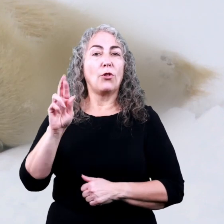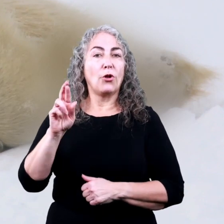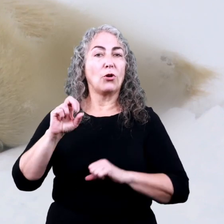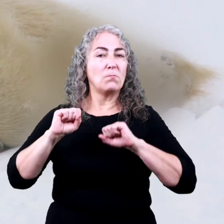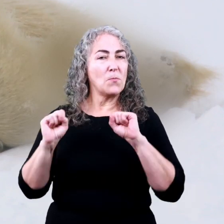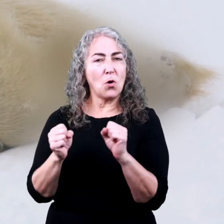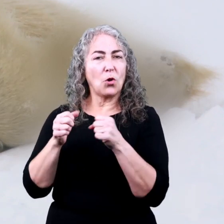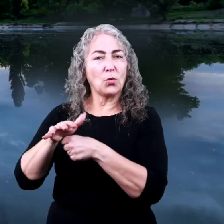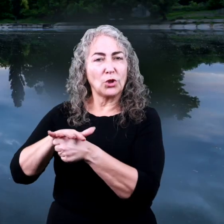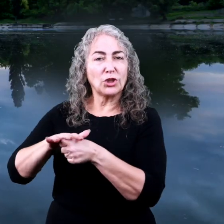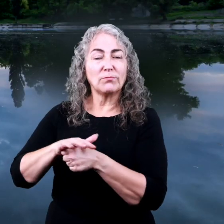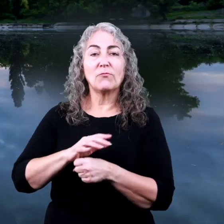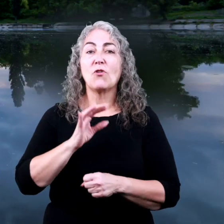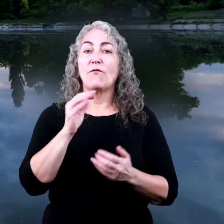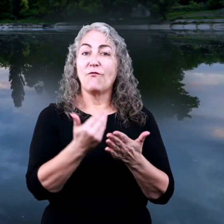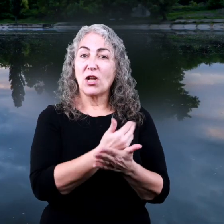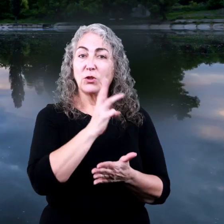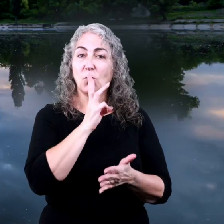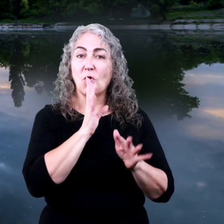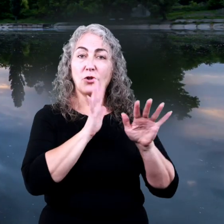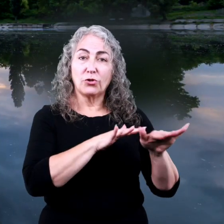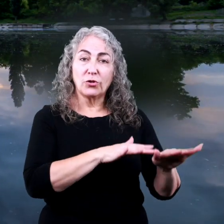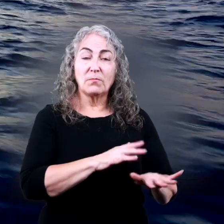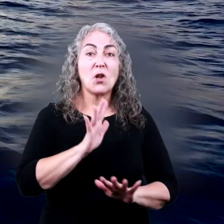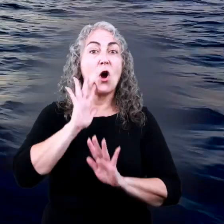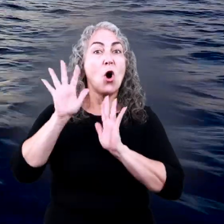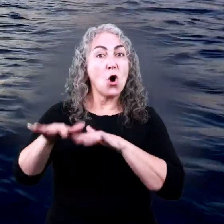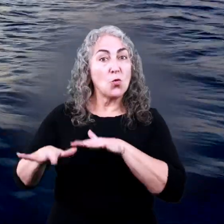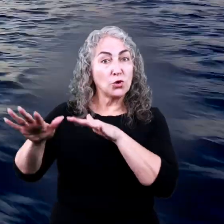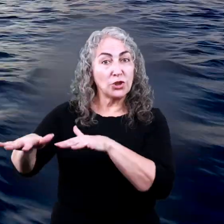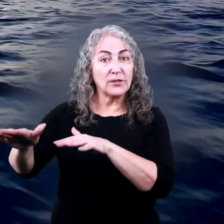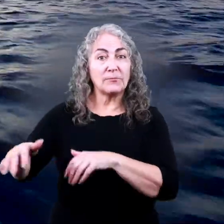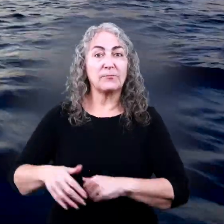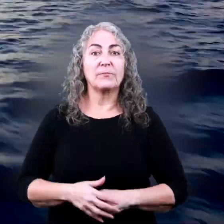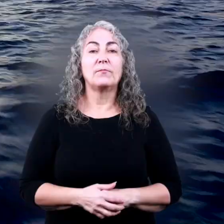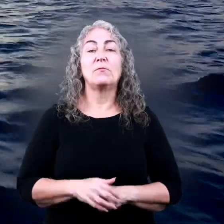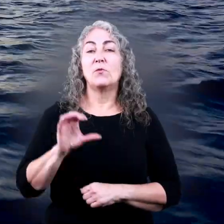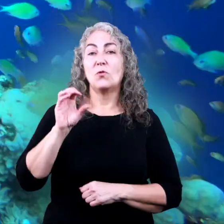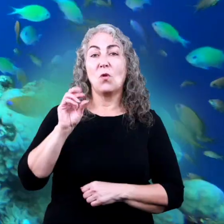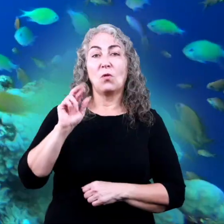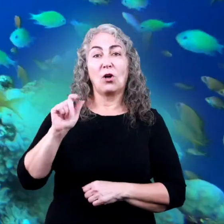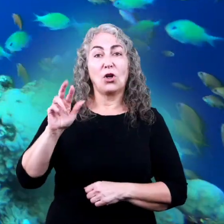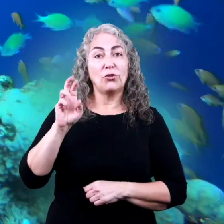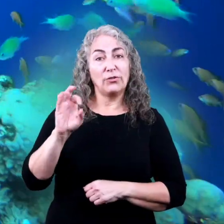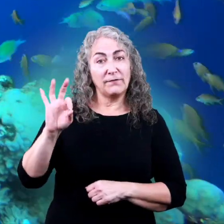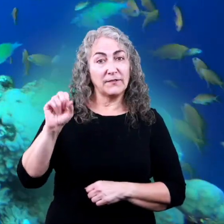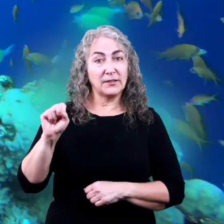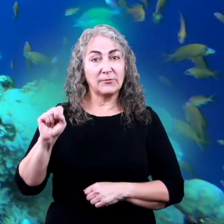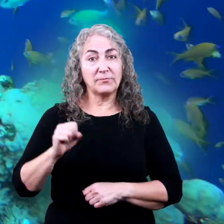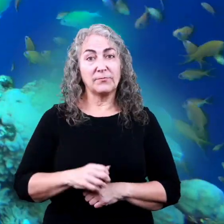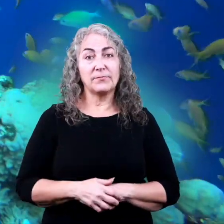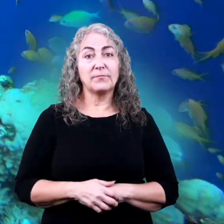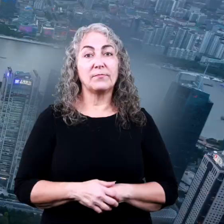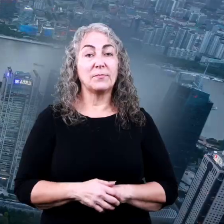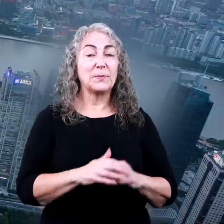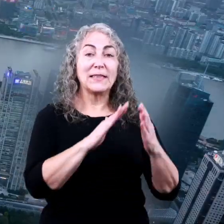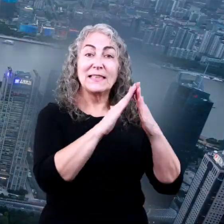Regions Fresh Water Oceans Coral Reefs